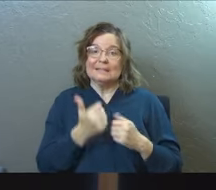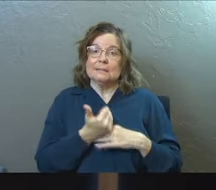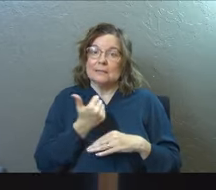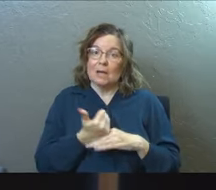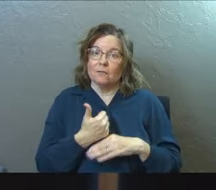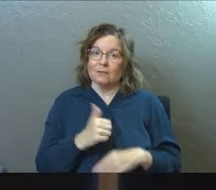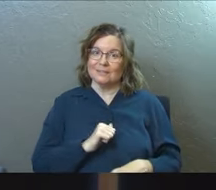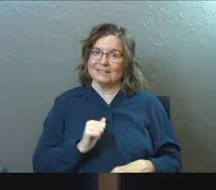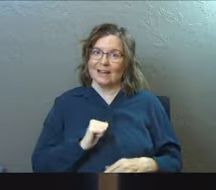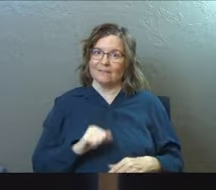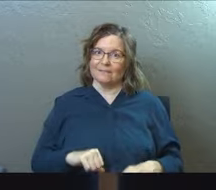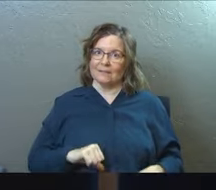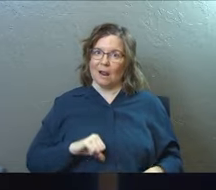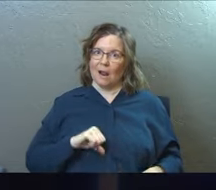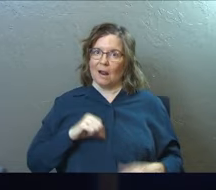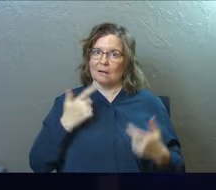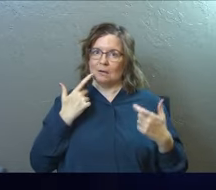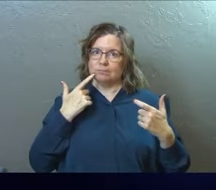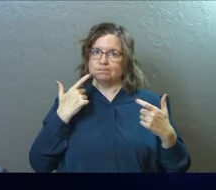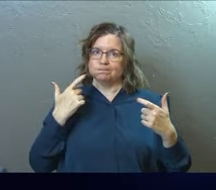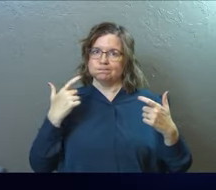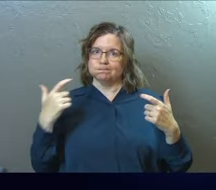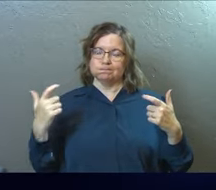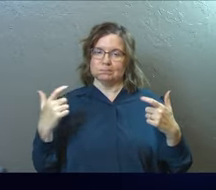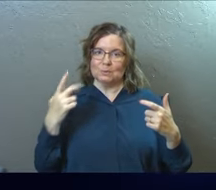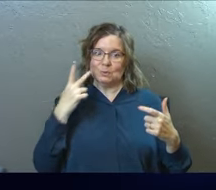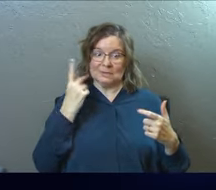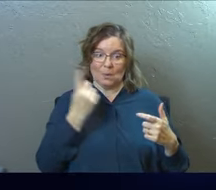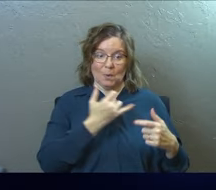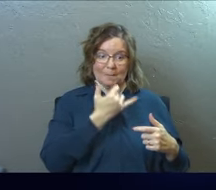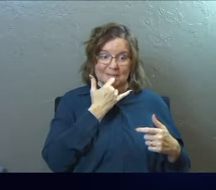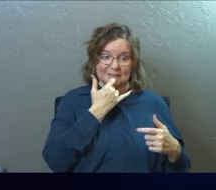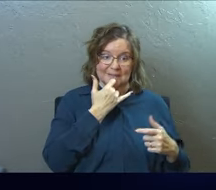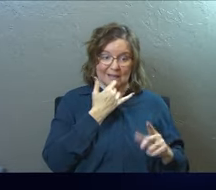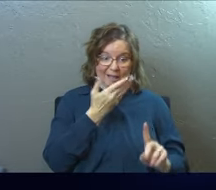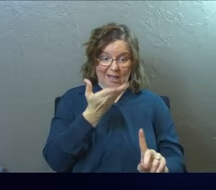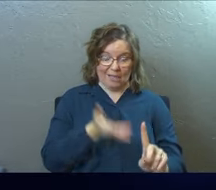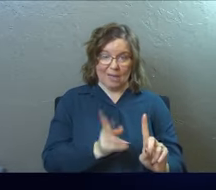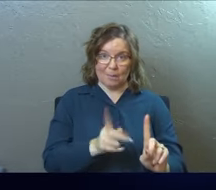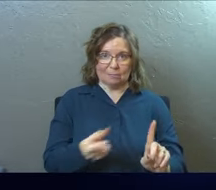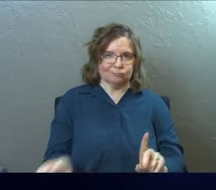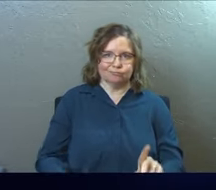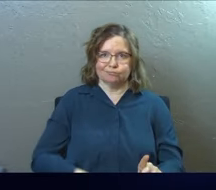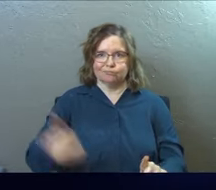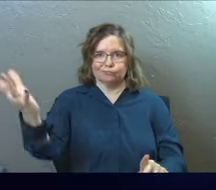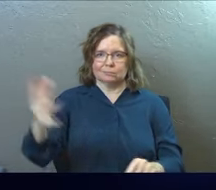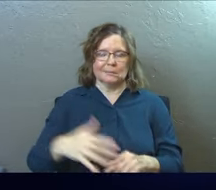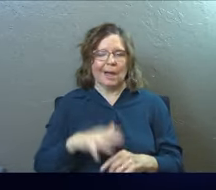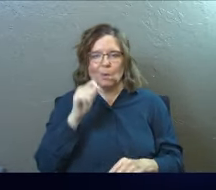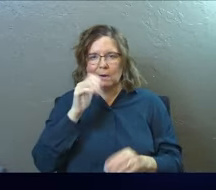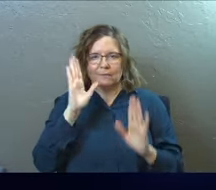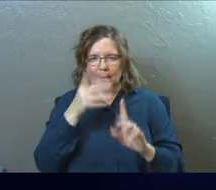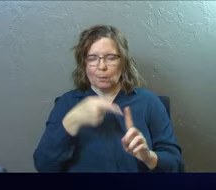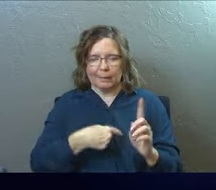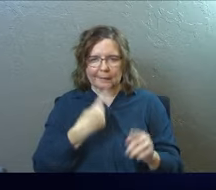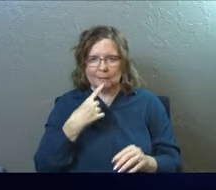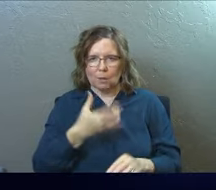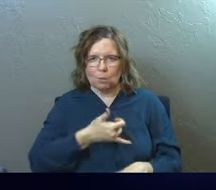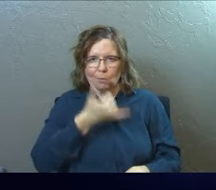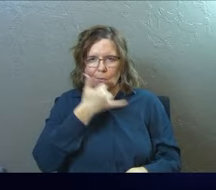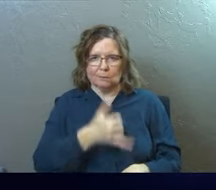what you could find yourself doing is seeing one mistake and throwing the whole teacher out and saying, I don't have to listen to anything else that they have to say.